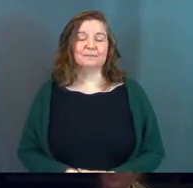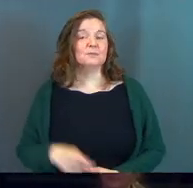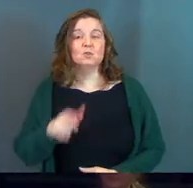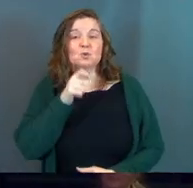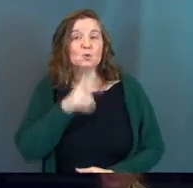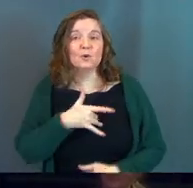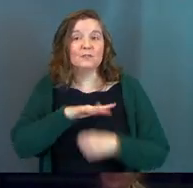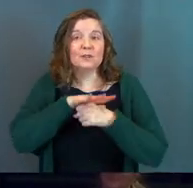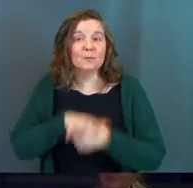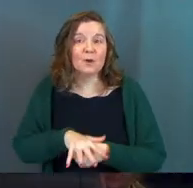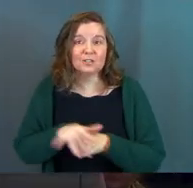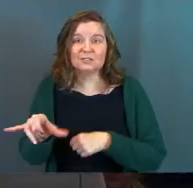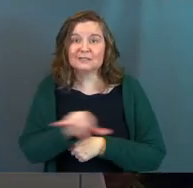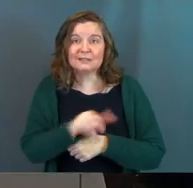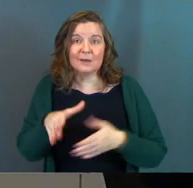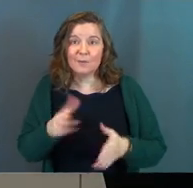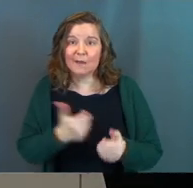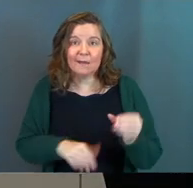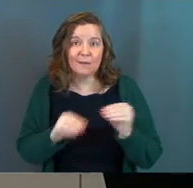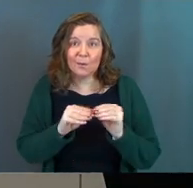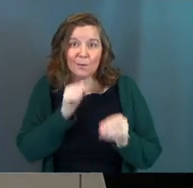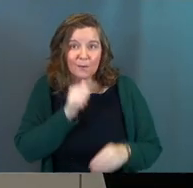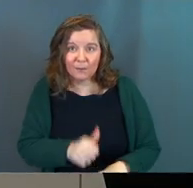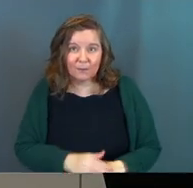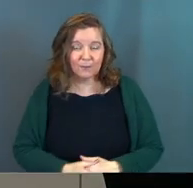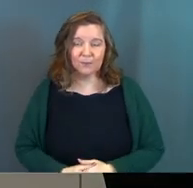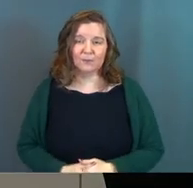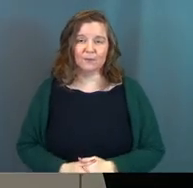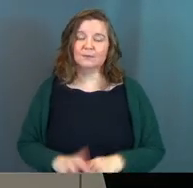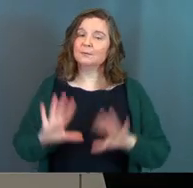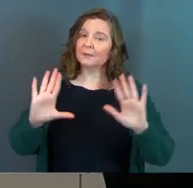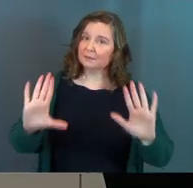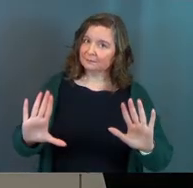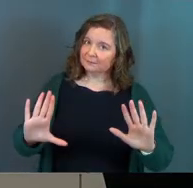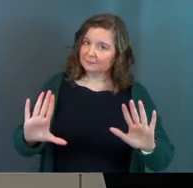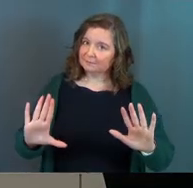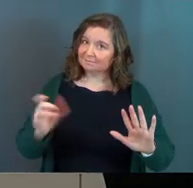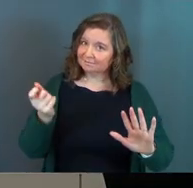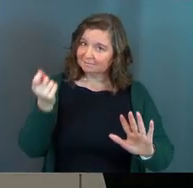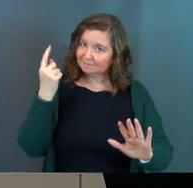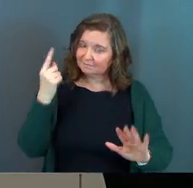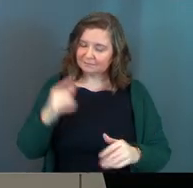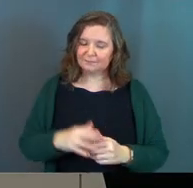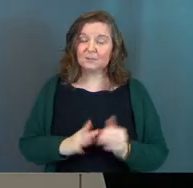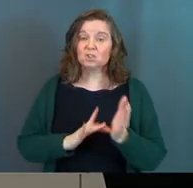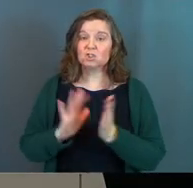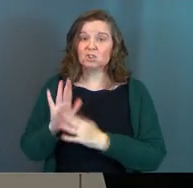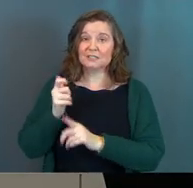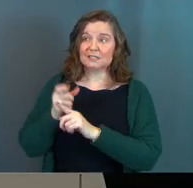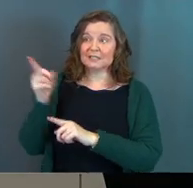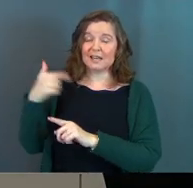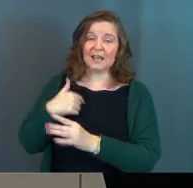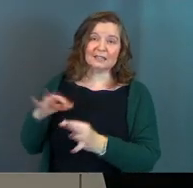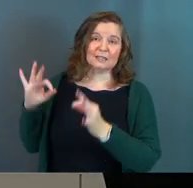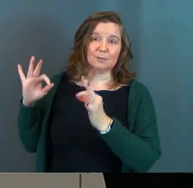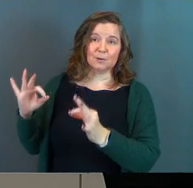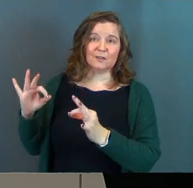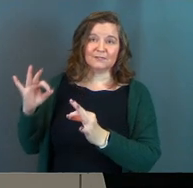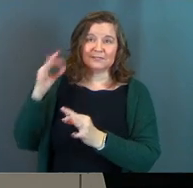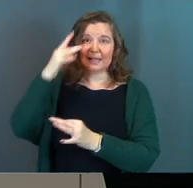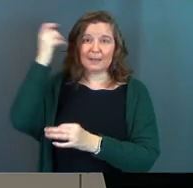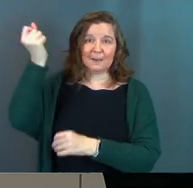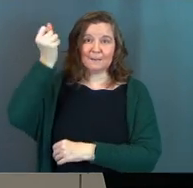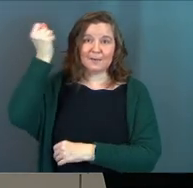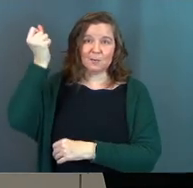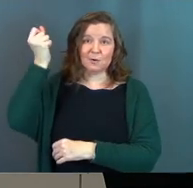You don't feel the pressure in the same way anymore. But here's the thing. Jesus has got perfect God-like